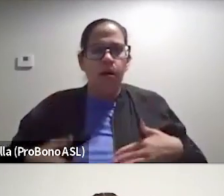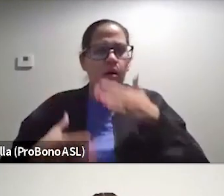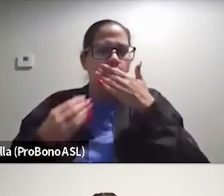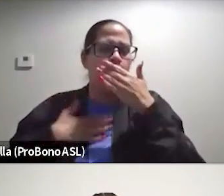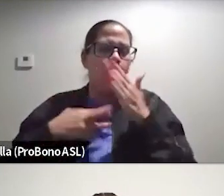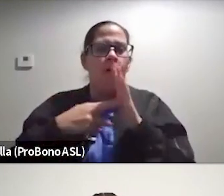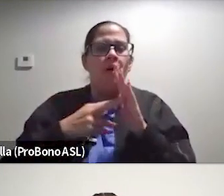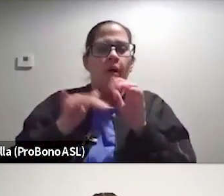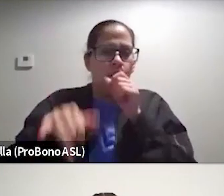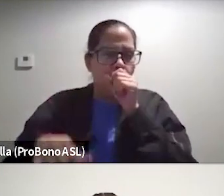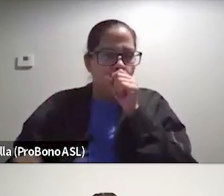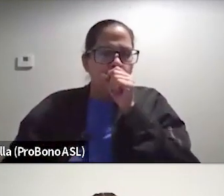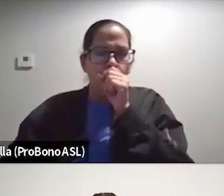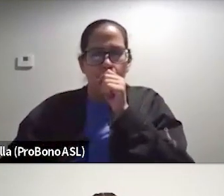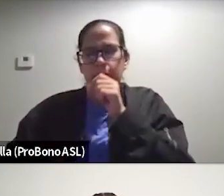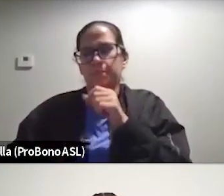in that.